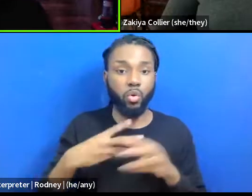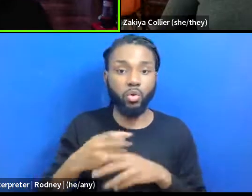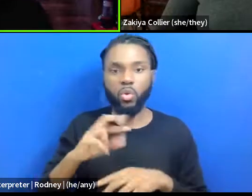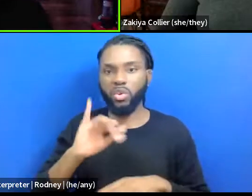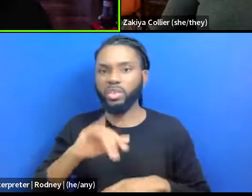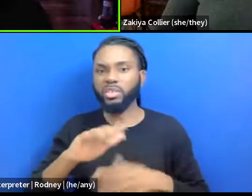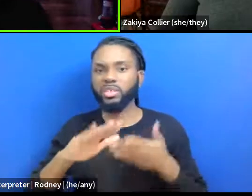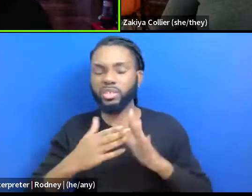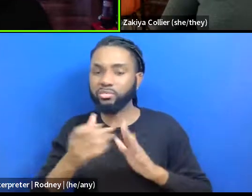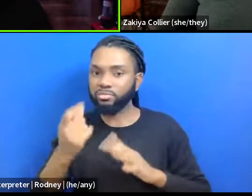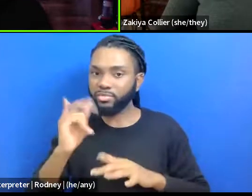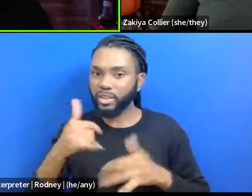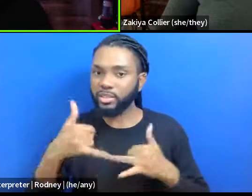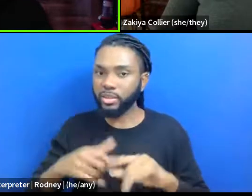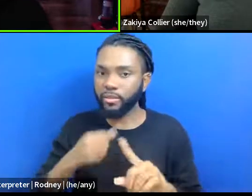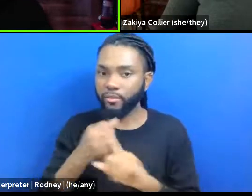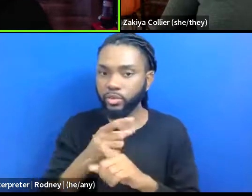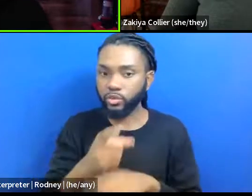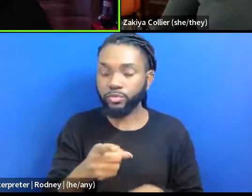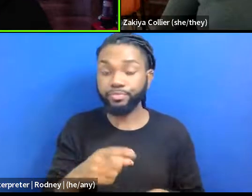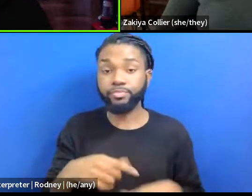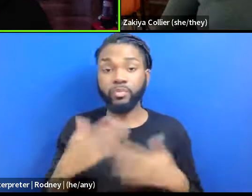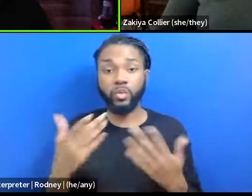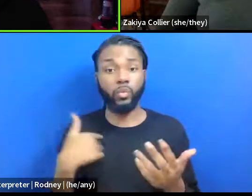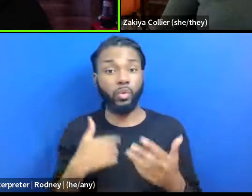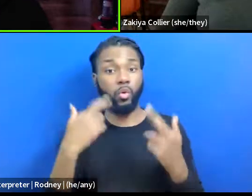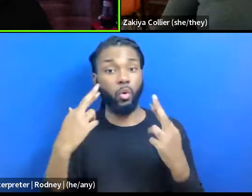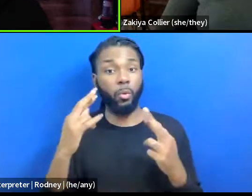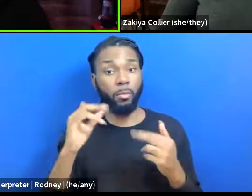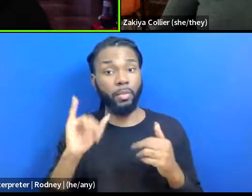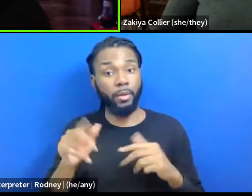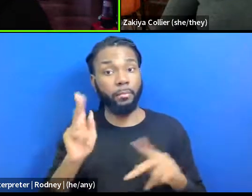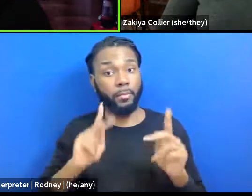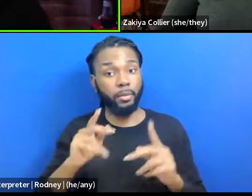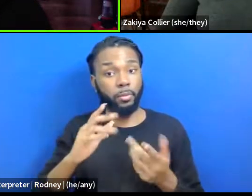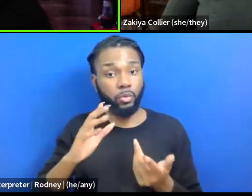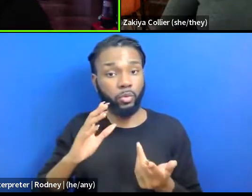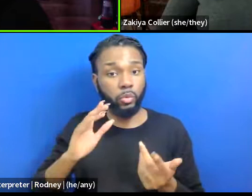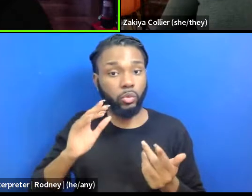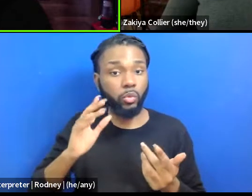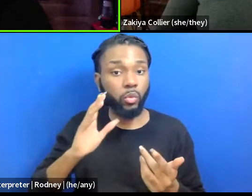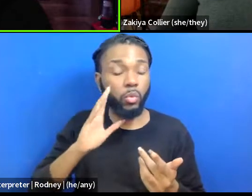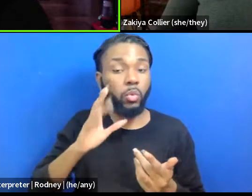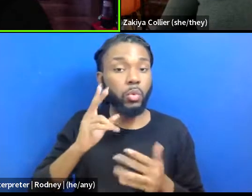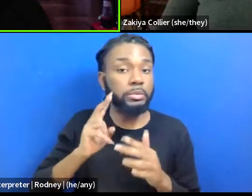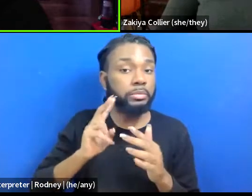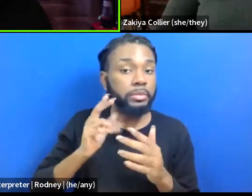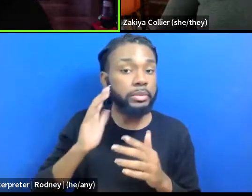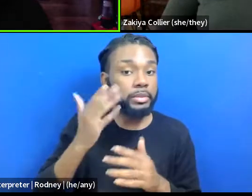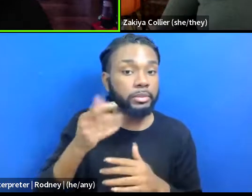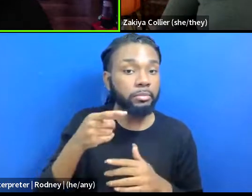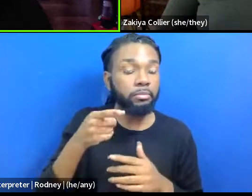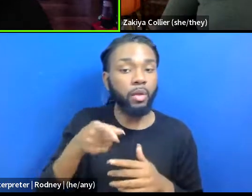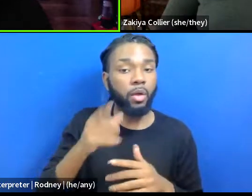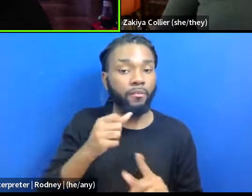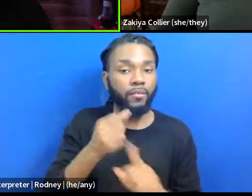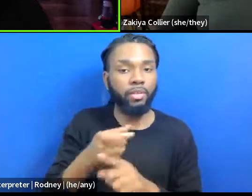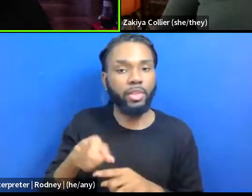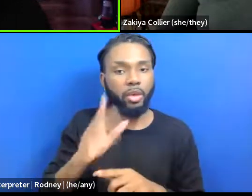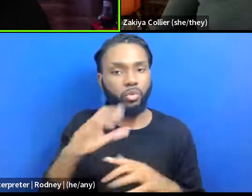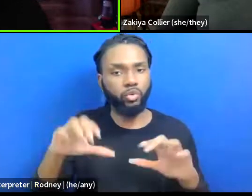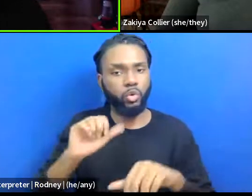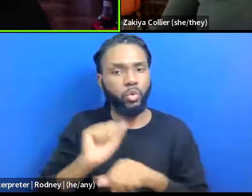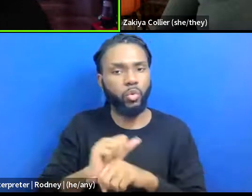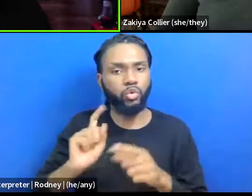affects you. And we were hoping that because people would seem affected that they would do the work to dismantle it. I think that